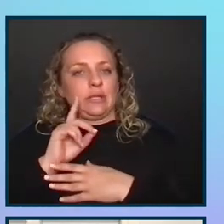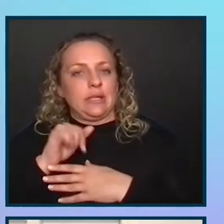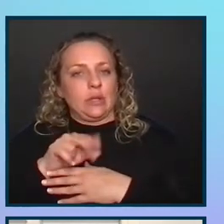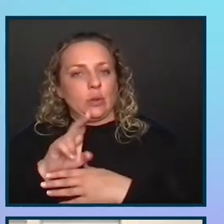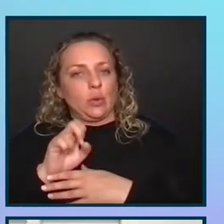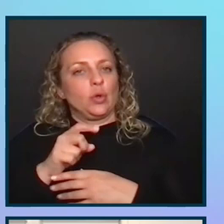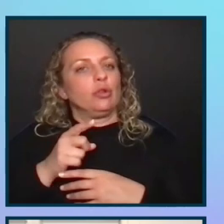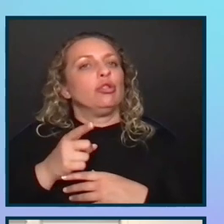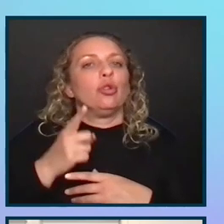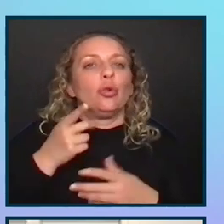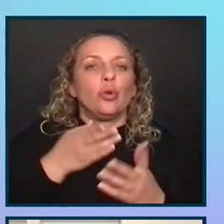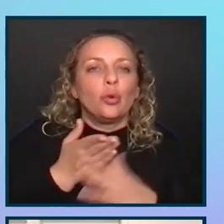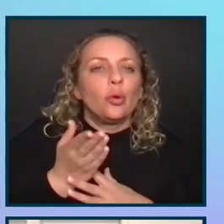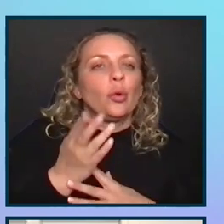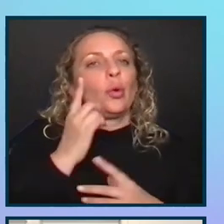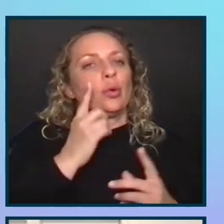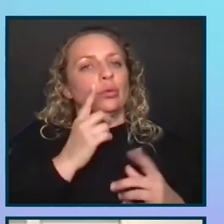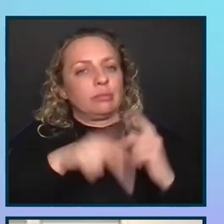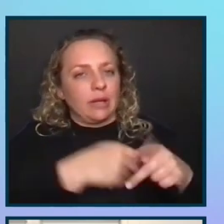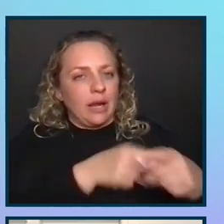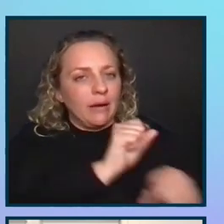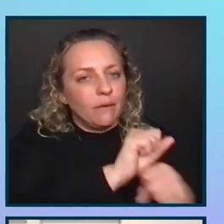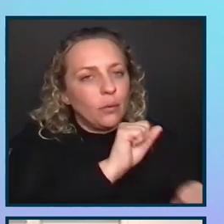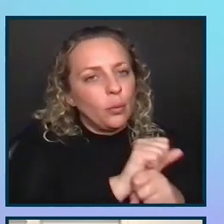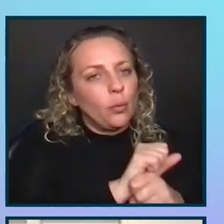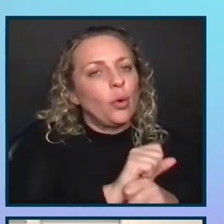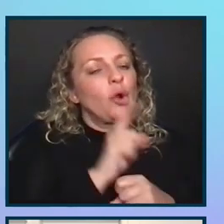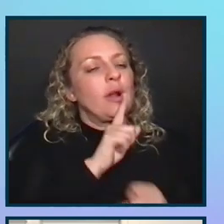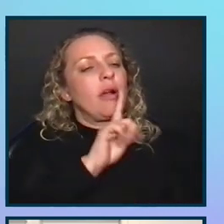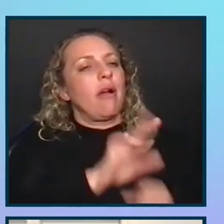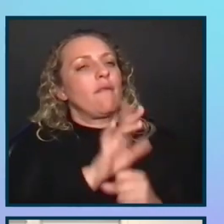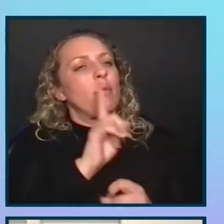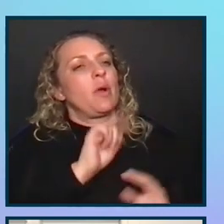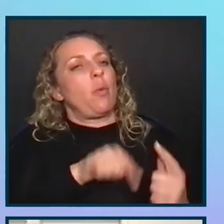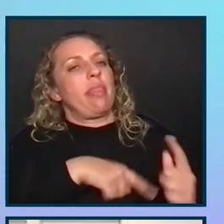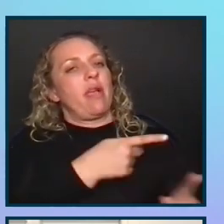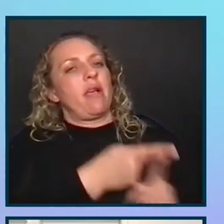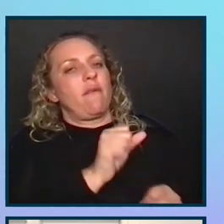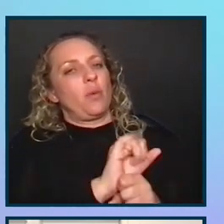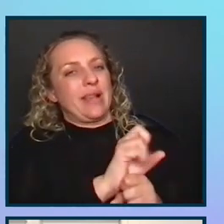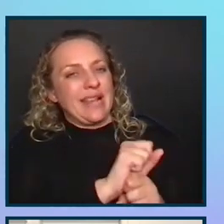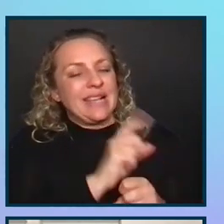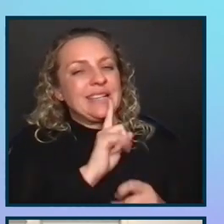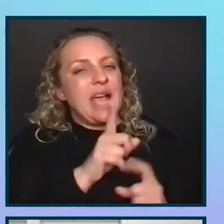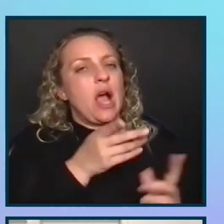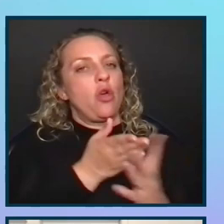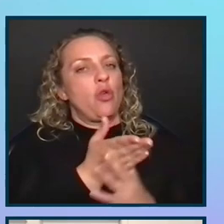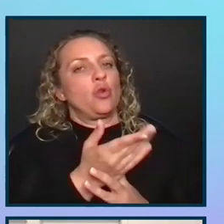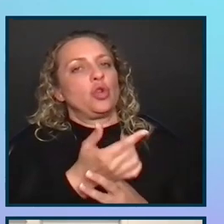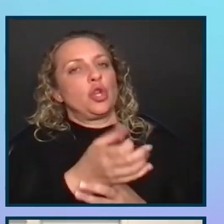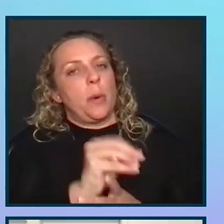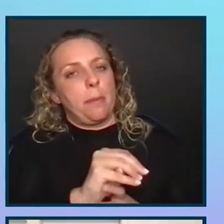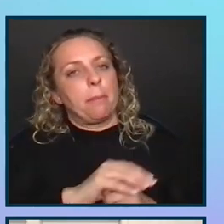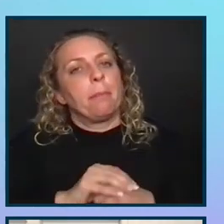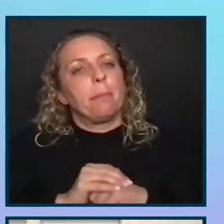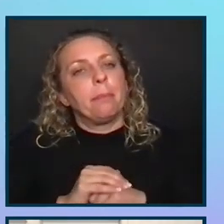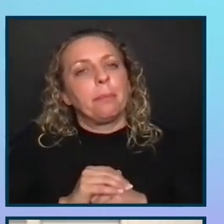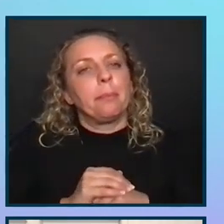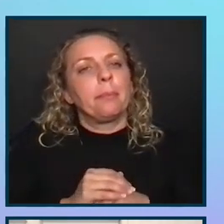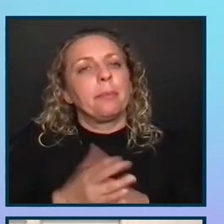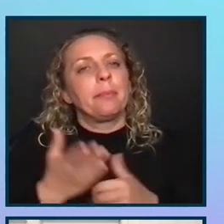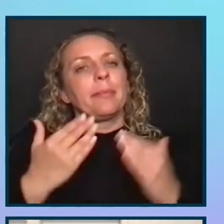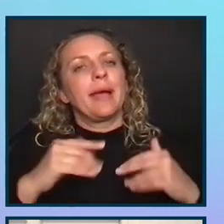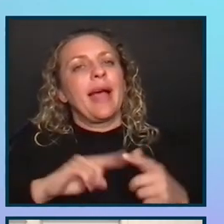scoping. Groundwork is usually just confirmation of what that scope is and doing it through JIRA. And then